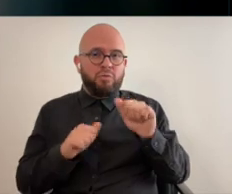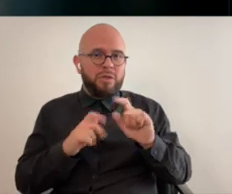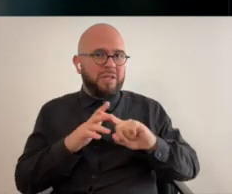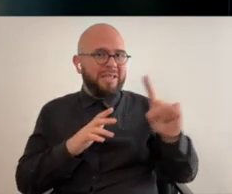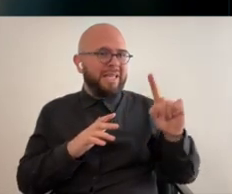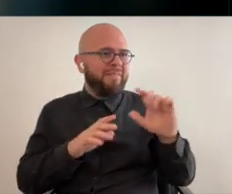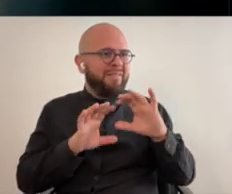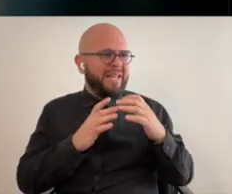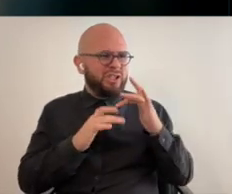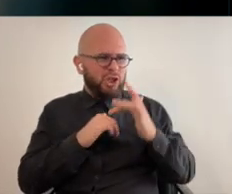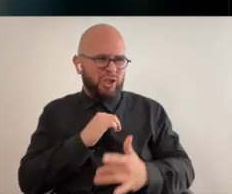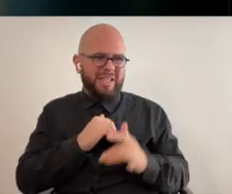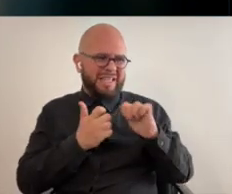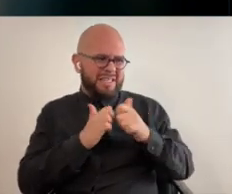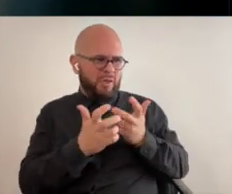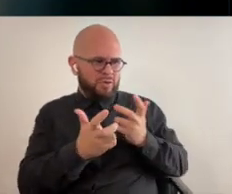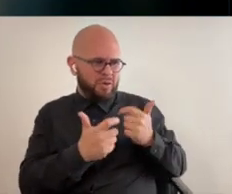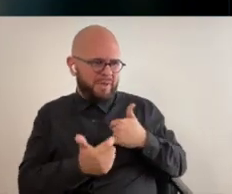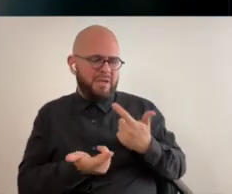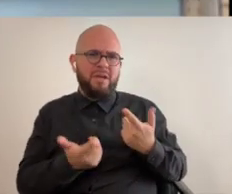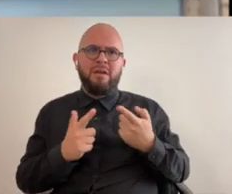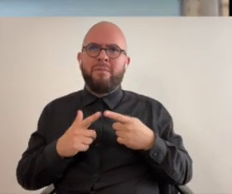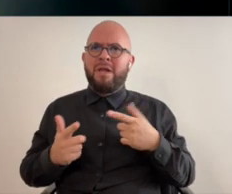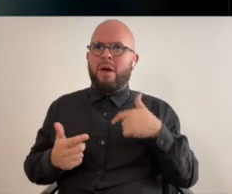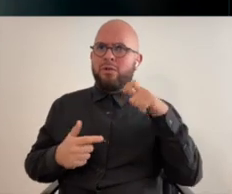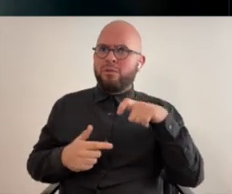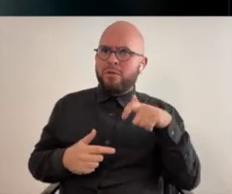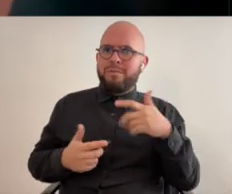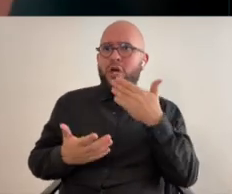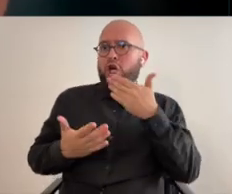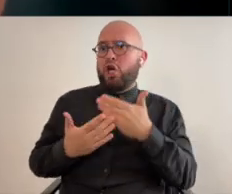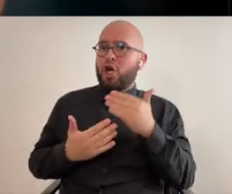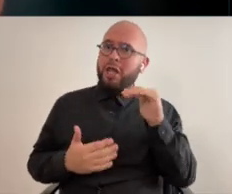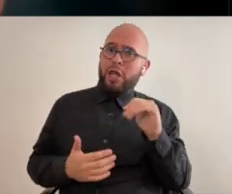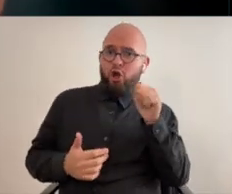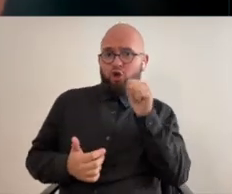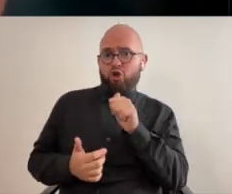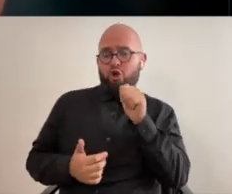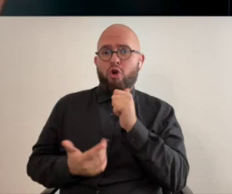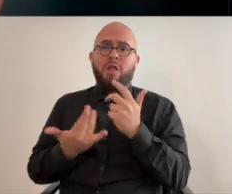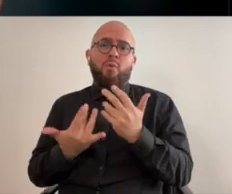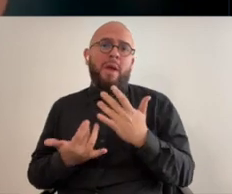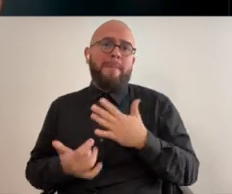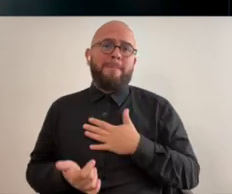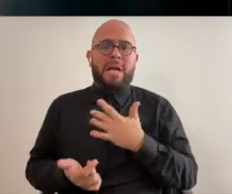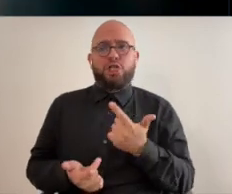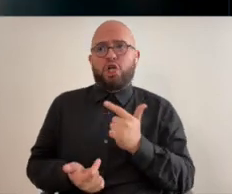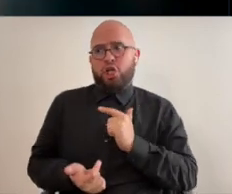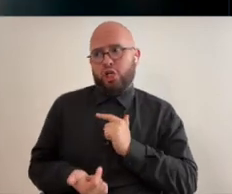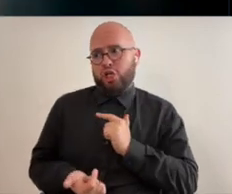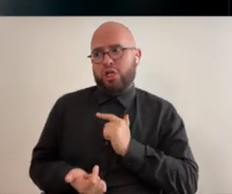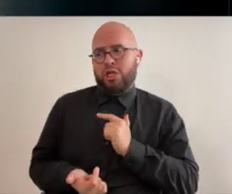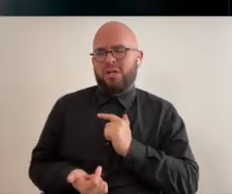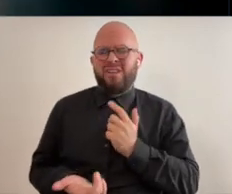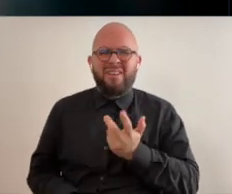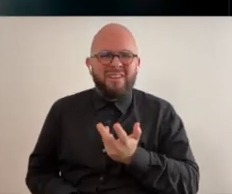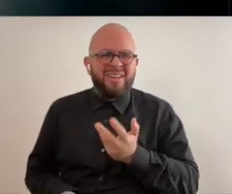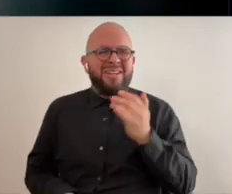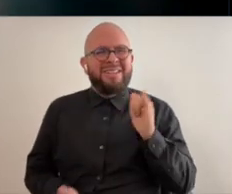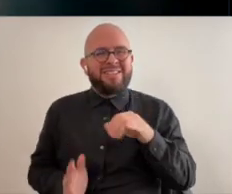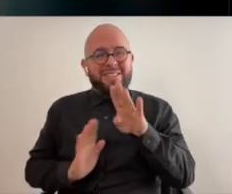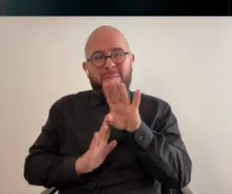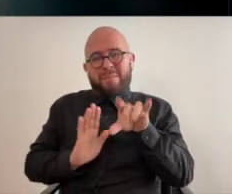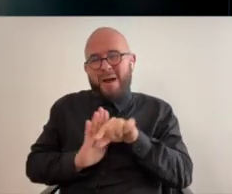leave class early and that is how i am treated well apparently i was supposed to be a good little girl and wait my turn